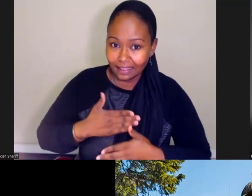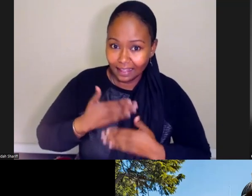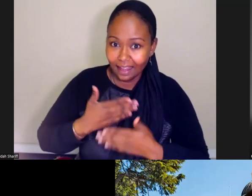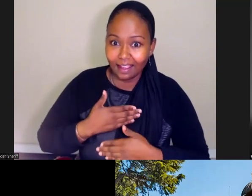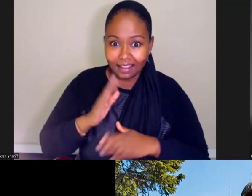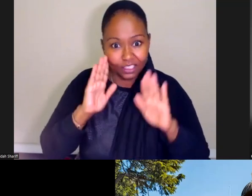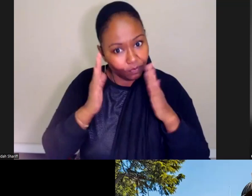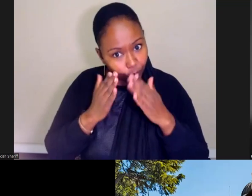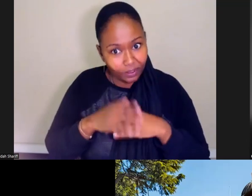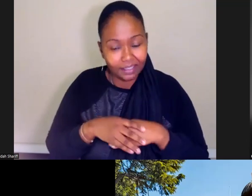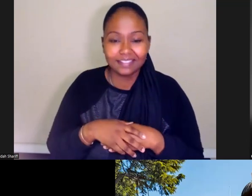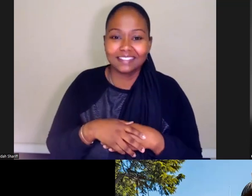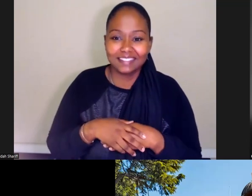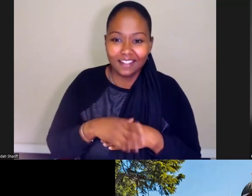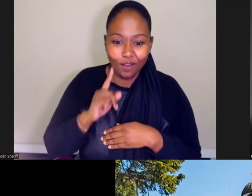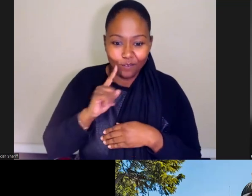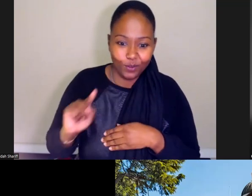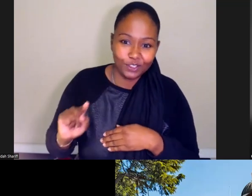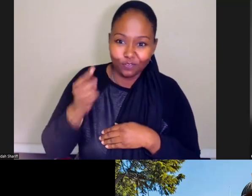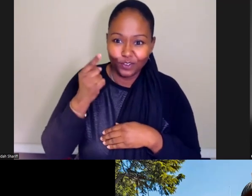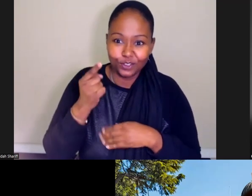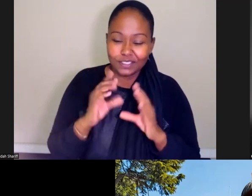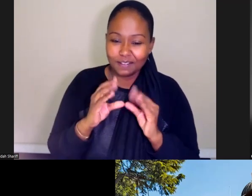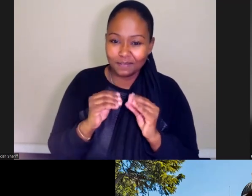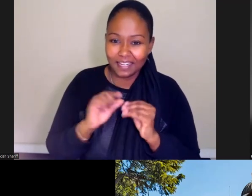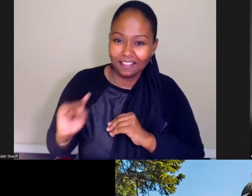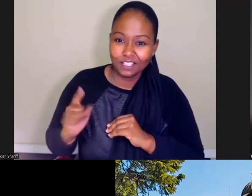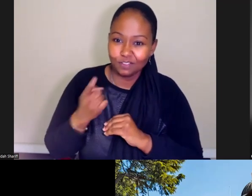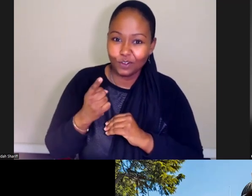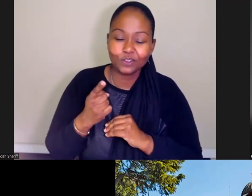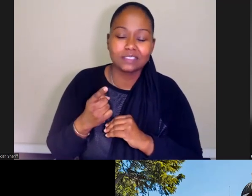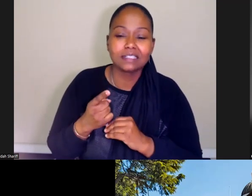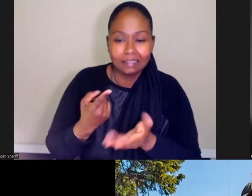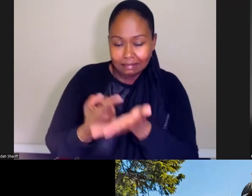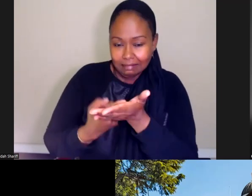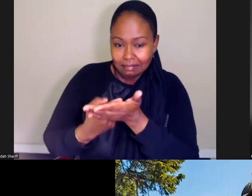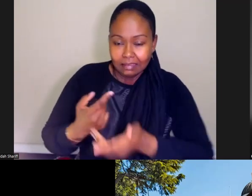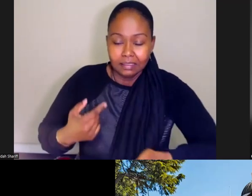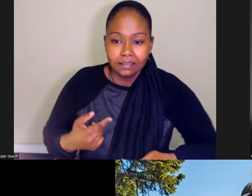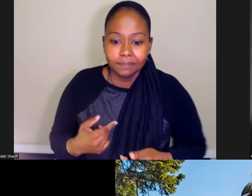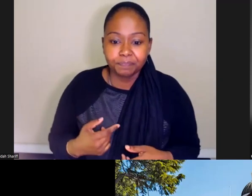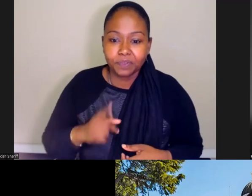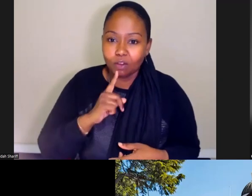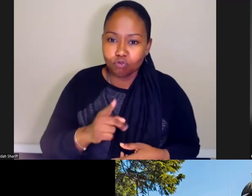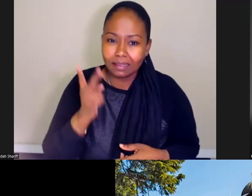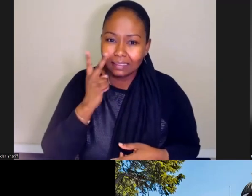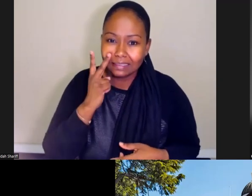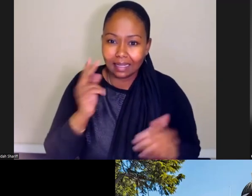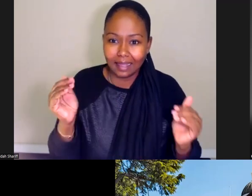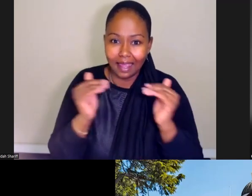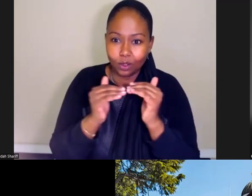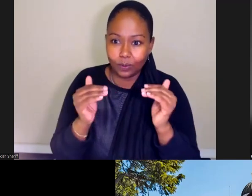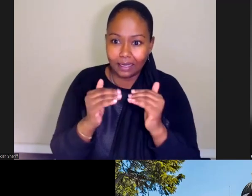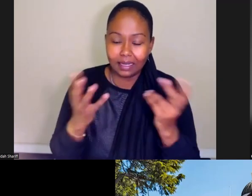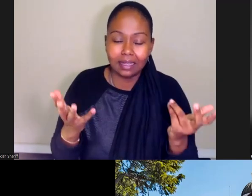focus in this first meeting, in this first conversation, because I really see equity as